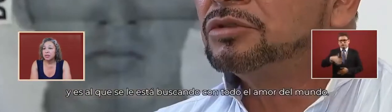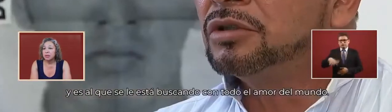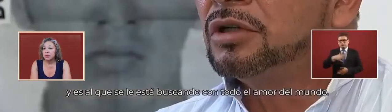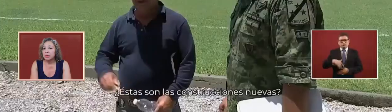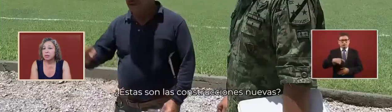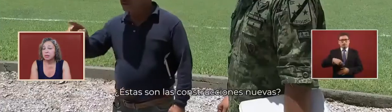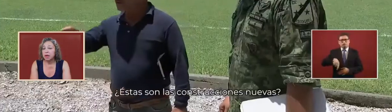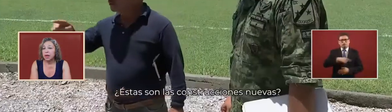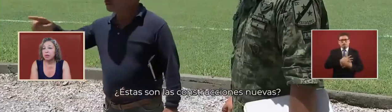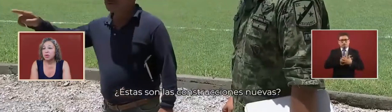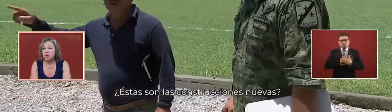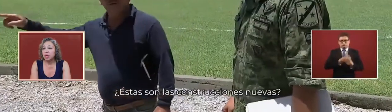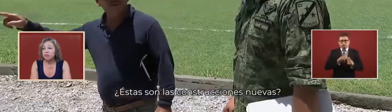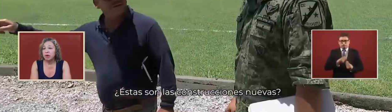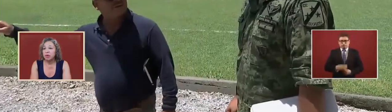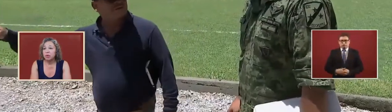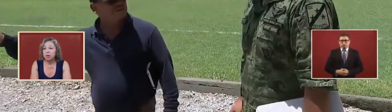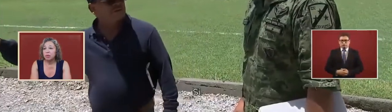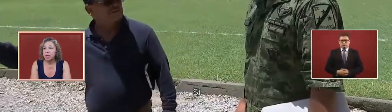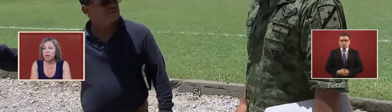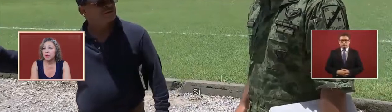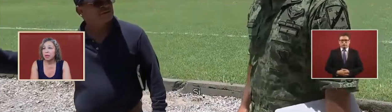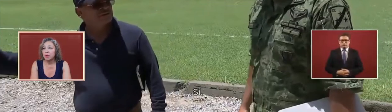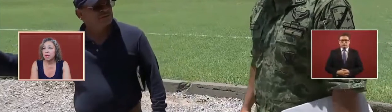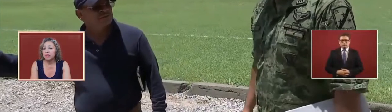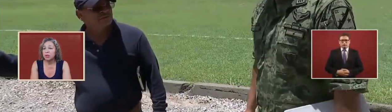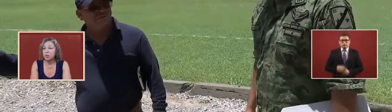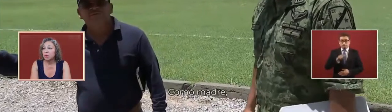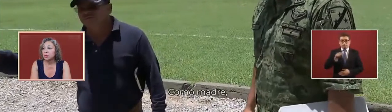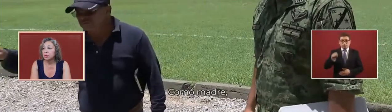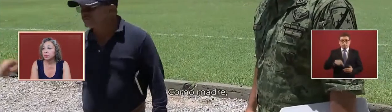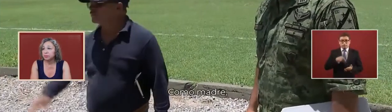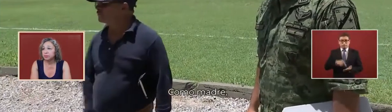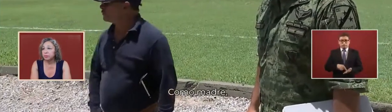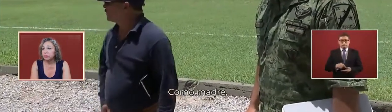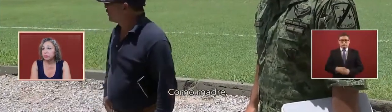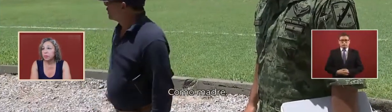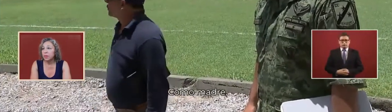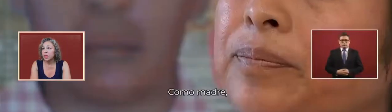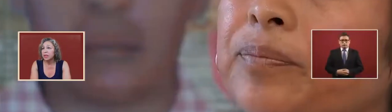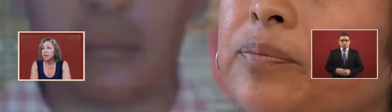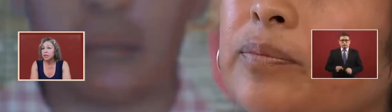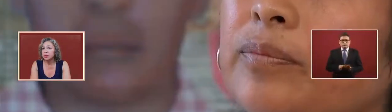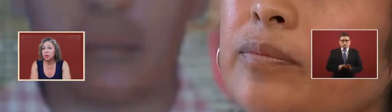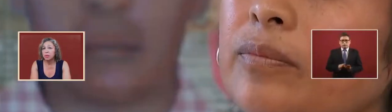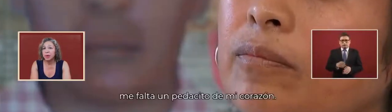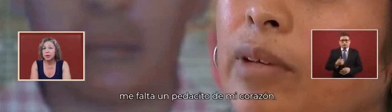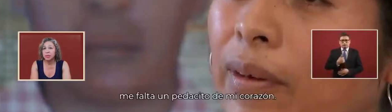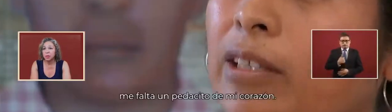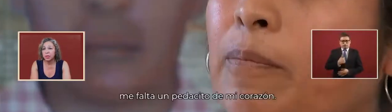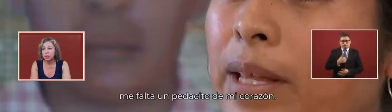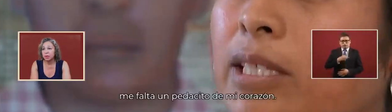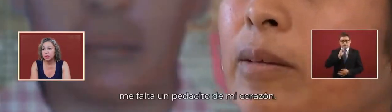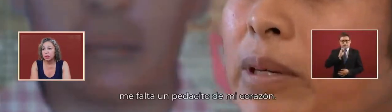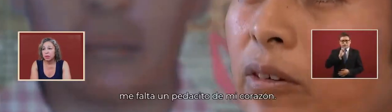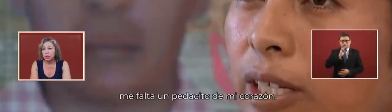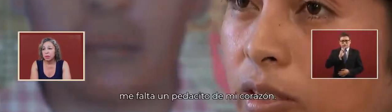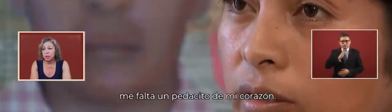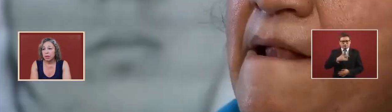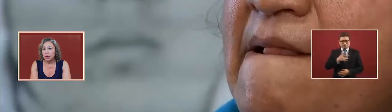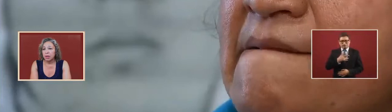this this i am looking for him with all my the love in the world and this is where the parents would